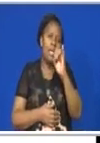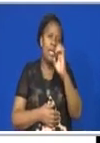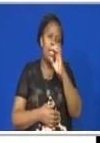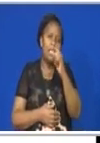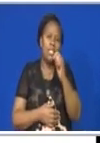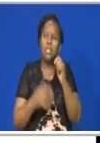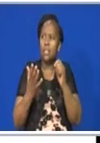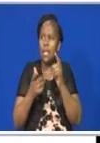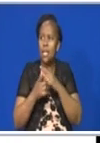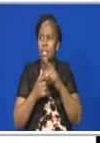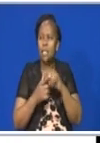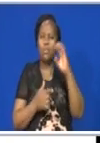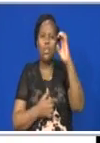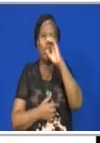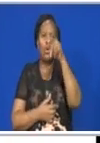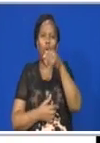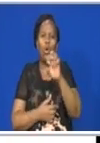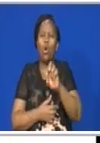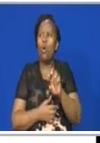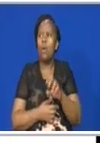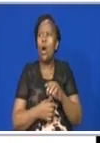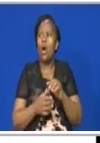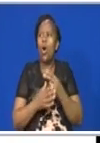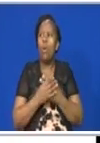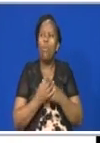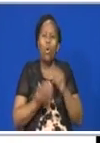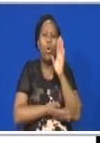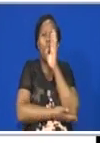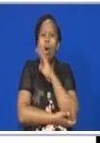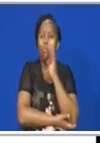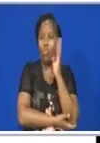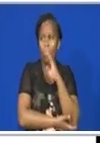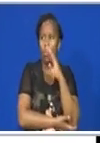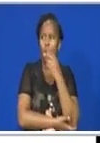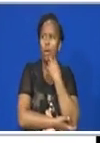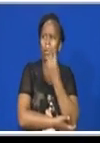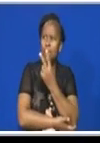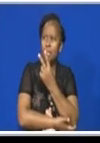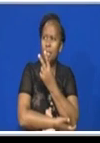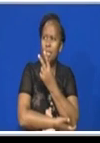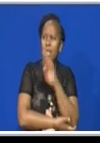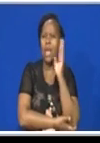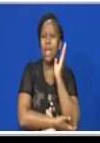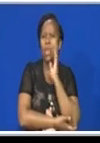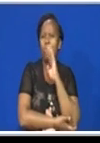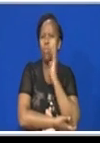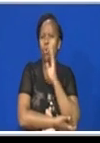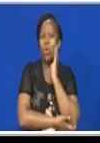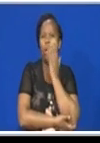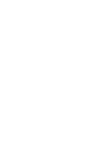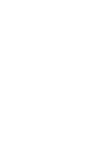the copper sulfate. Both of them are blue in color, but then you can see their blue colors are